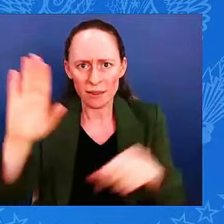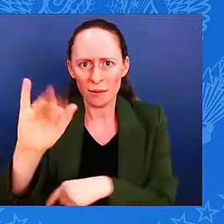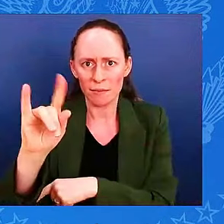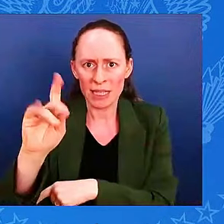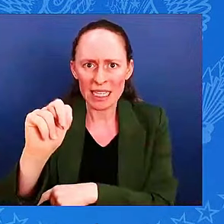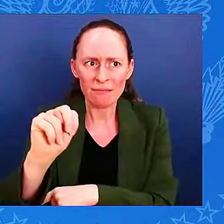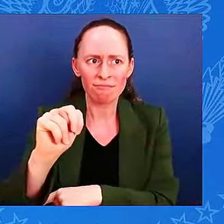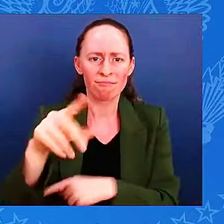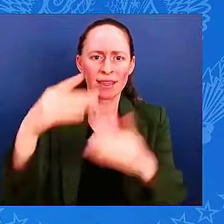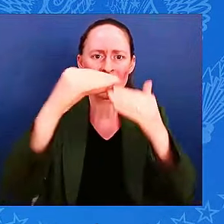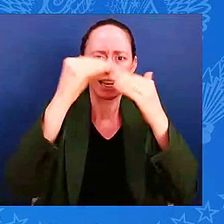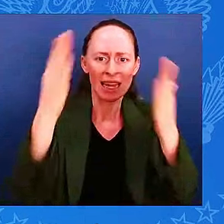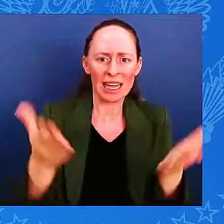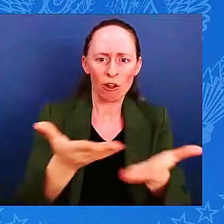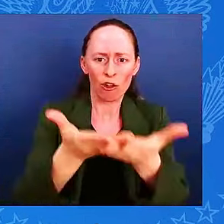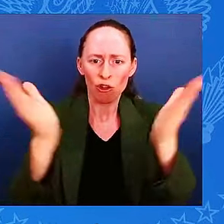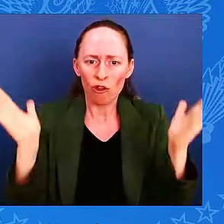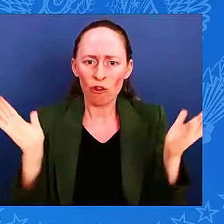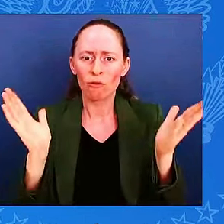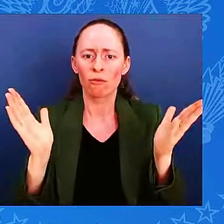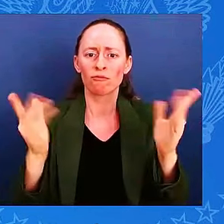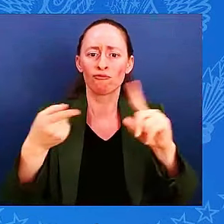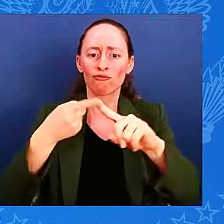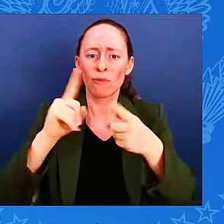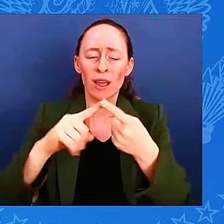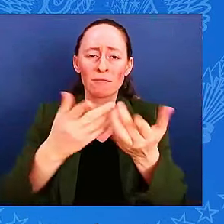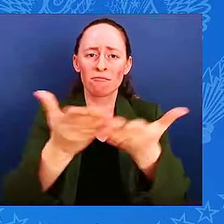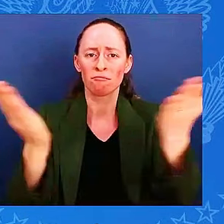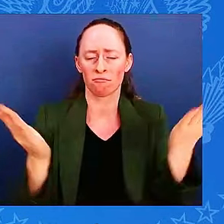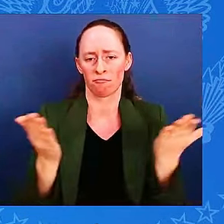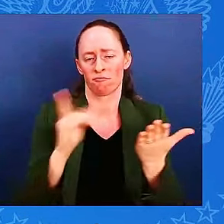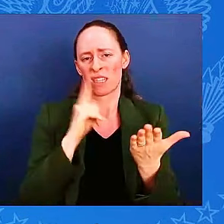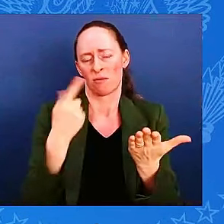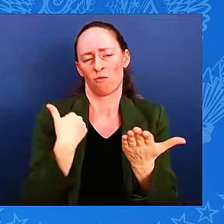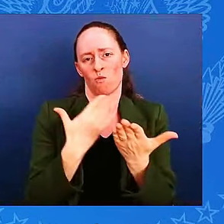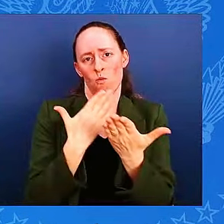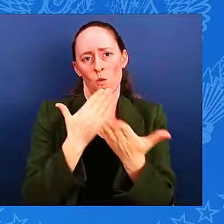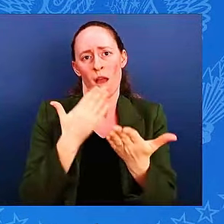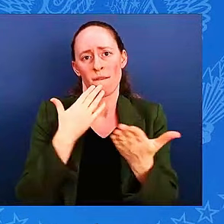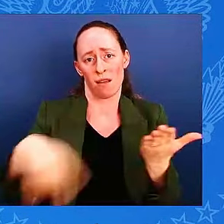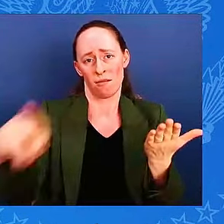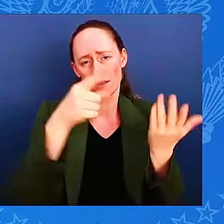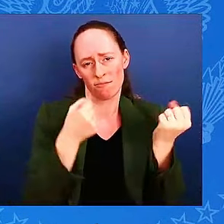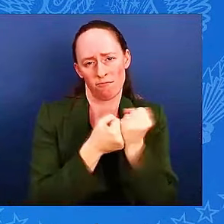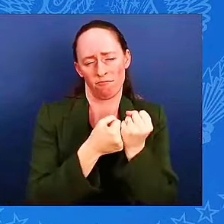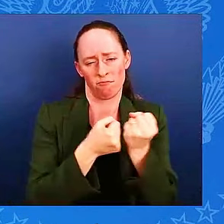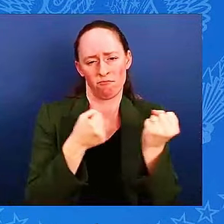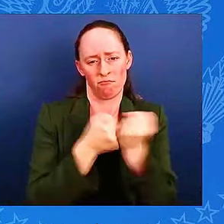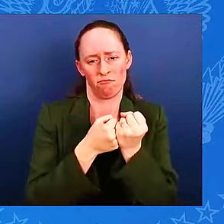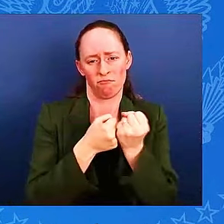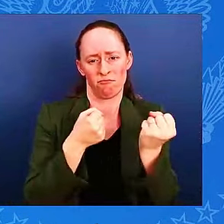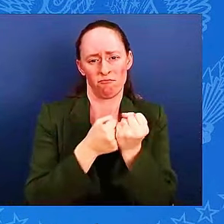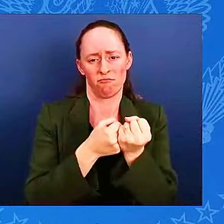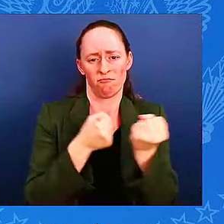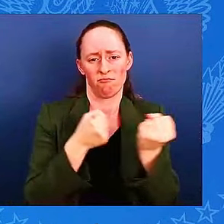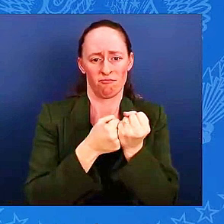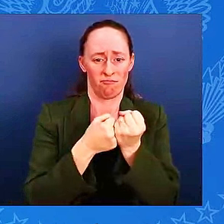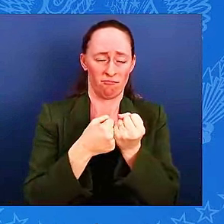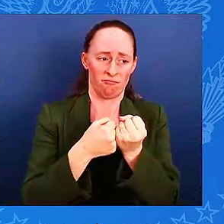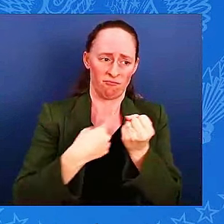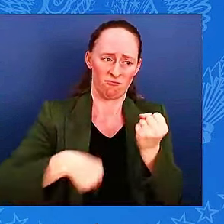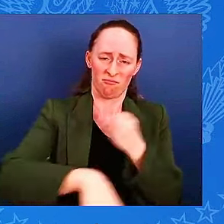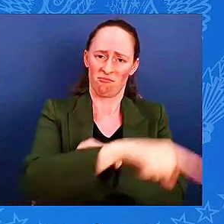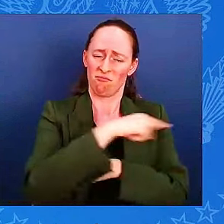all of you for your unity in protecting lives. We previously gathered at the NATO summit